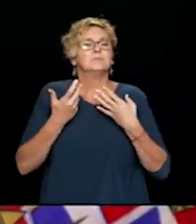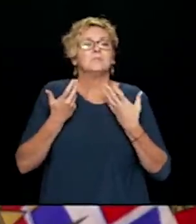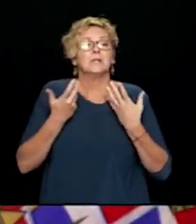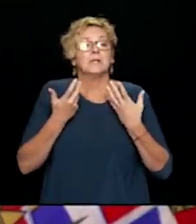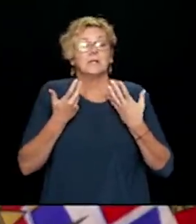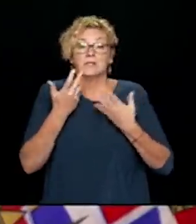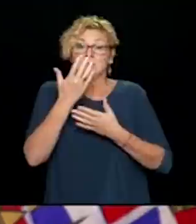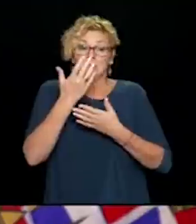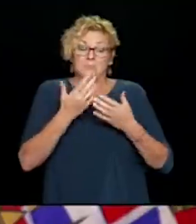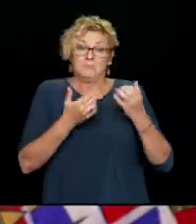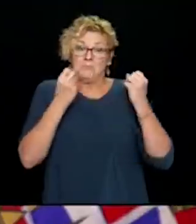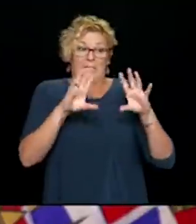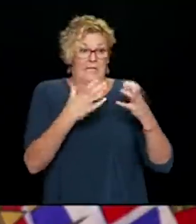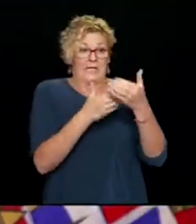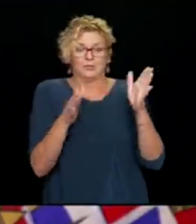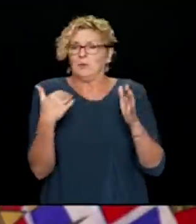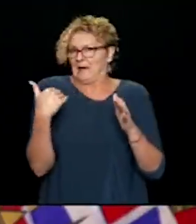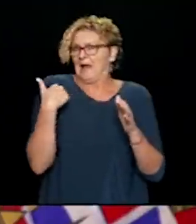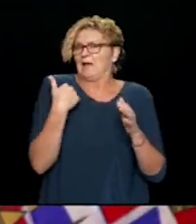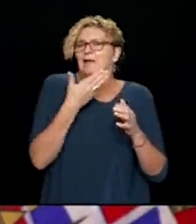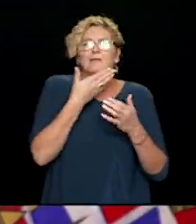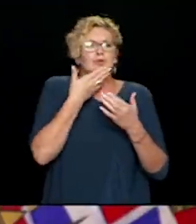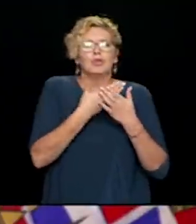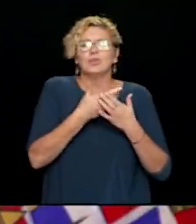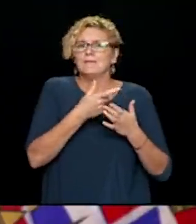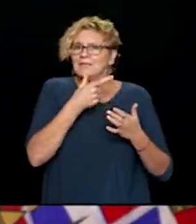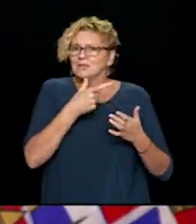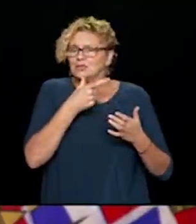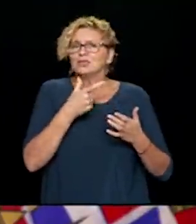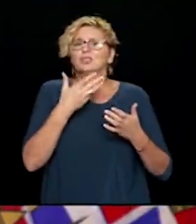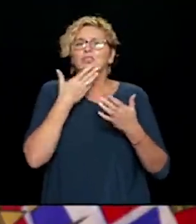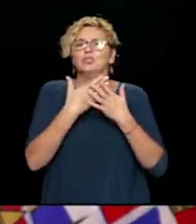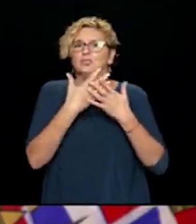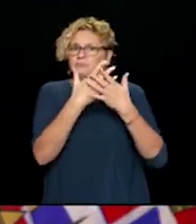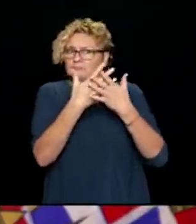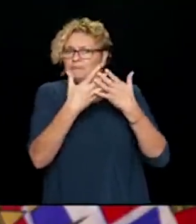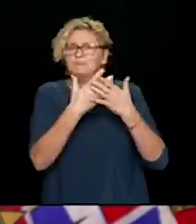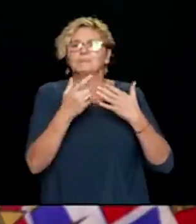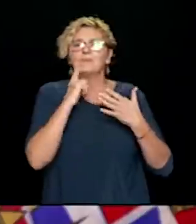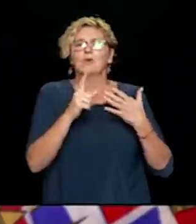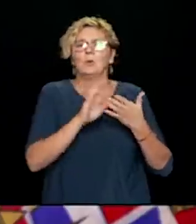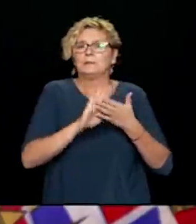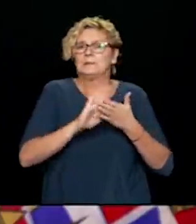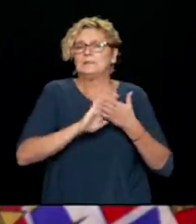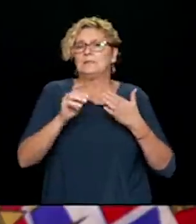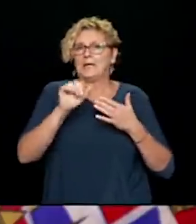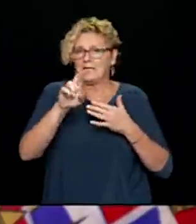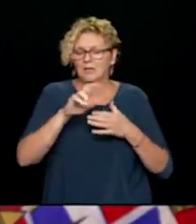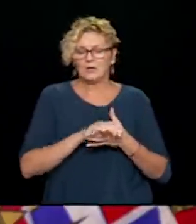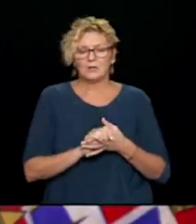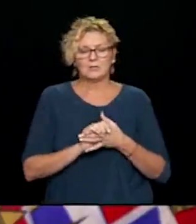HVAC systems are in classroom HEPA filters that some places have. We know that masks are helpful as well for both